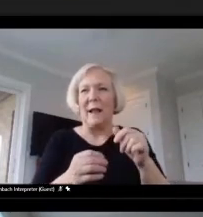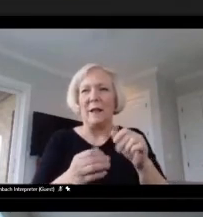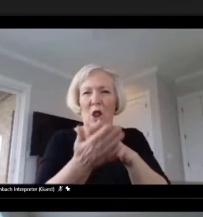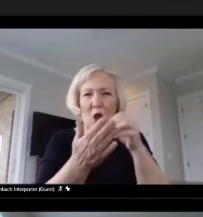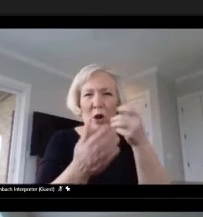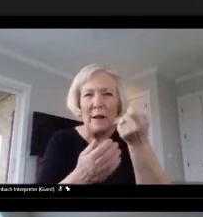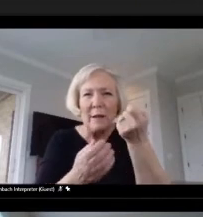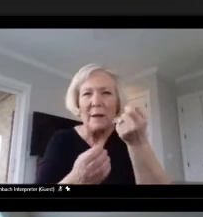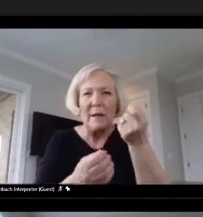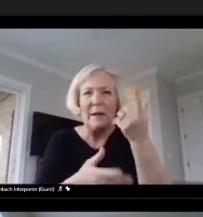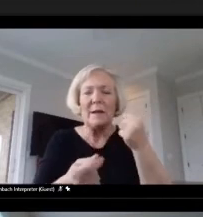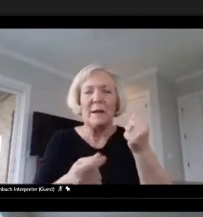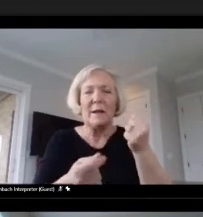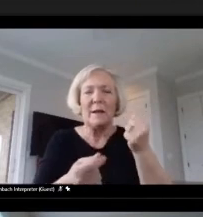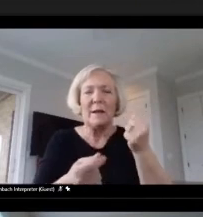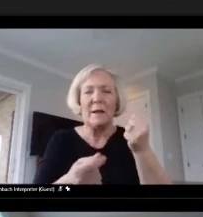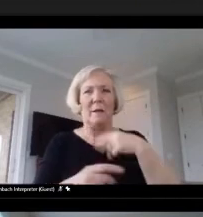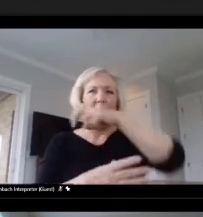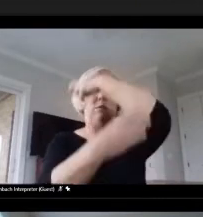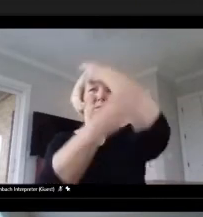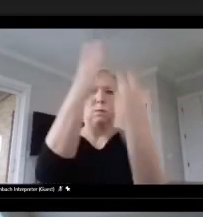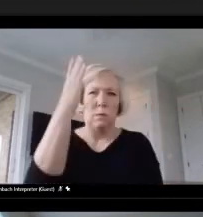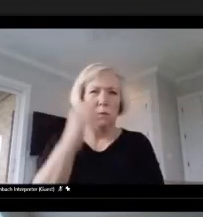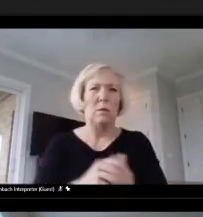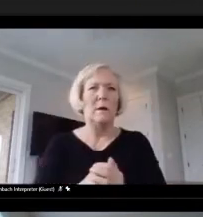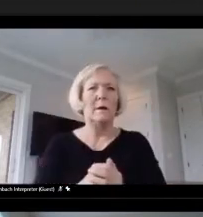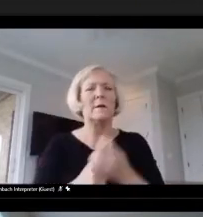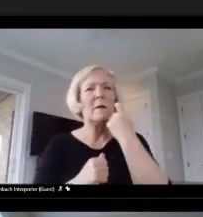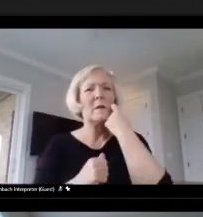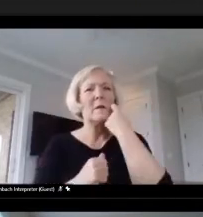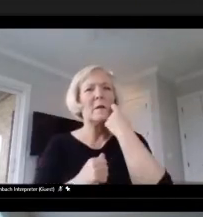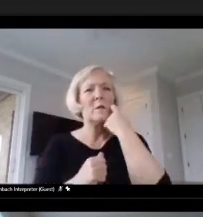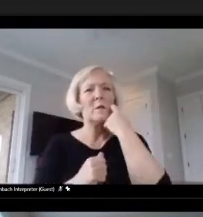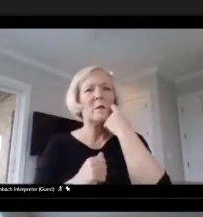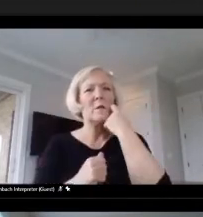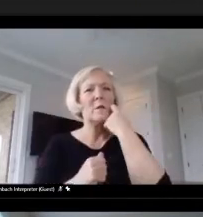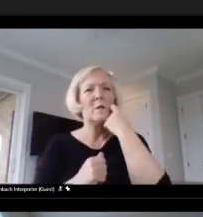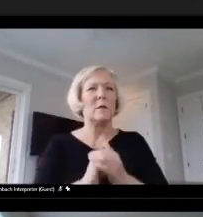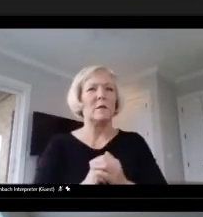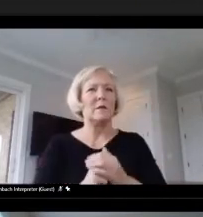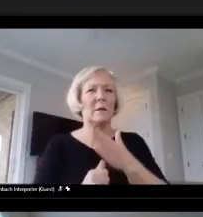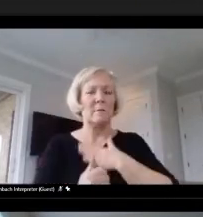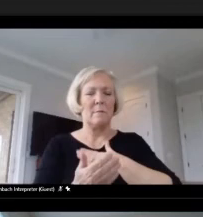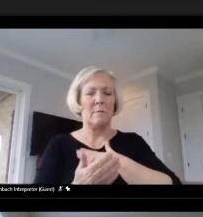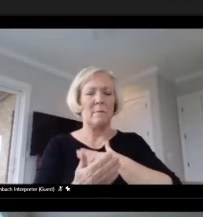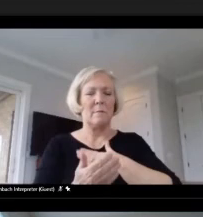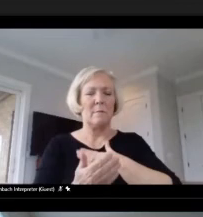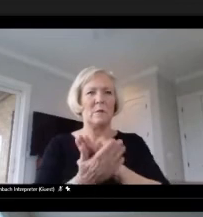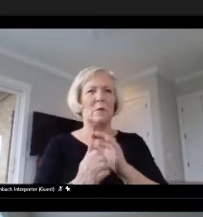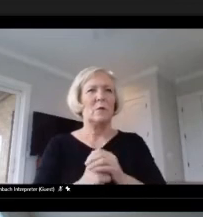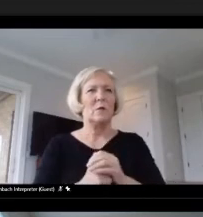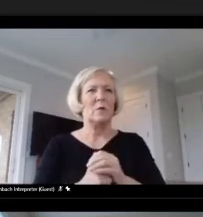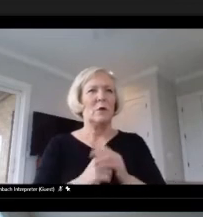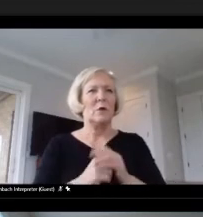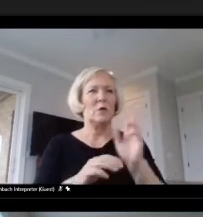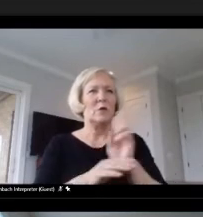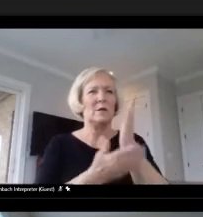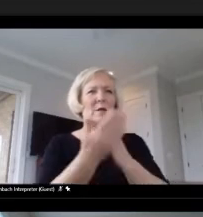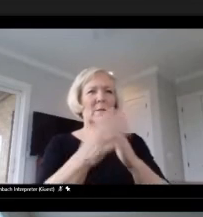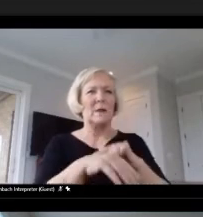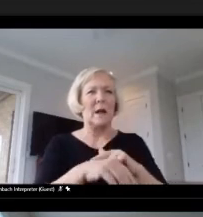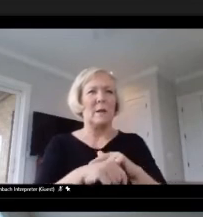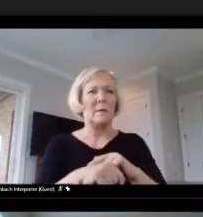some of the recent examples, my school just spent some time going through